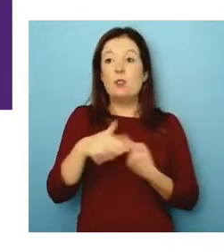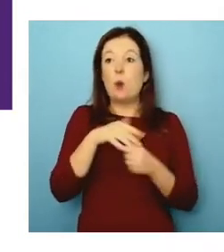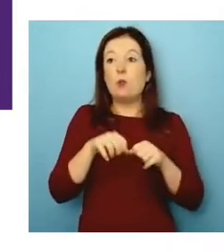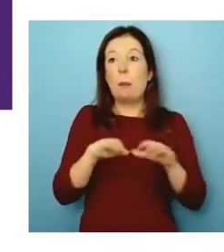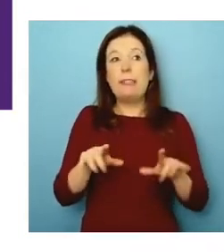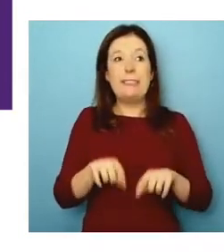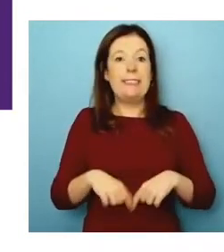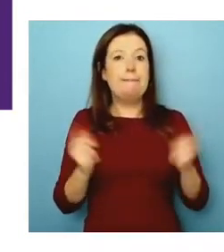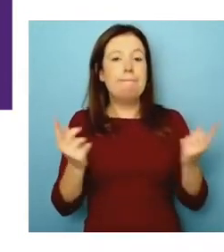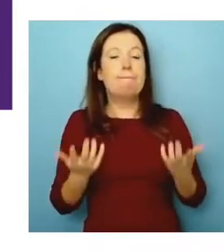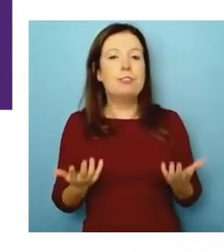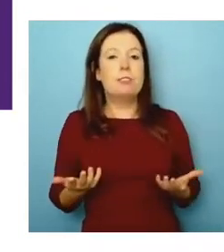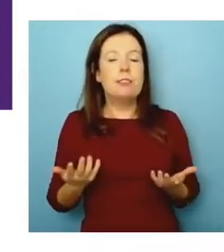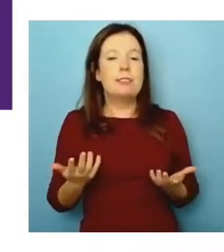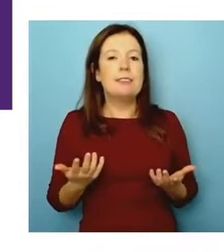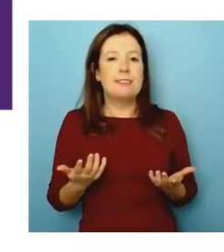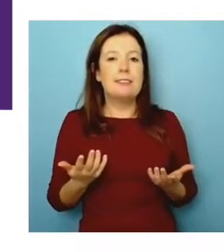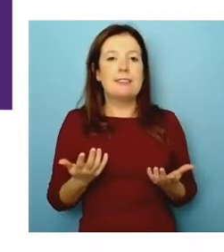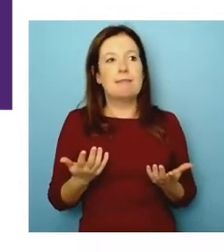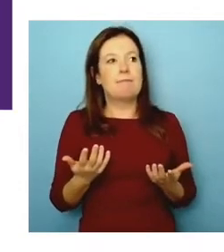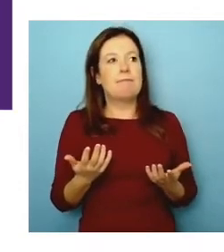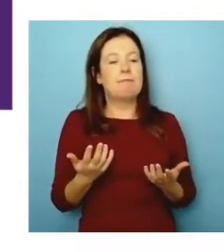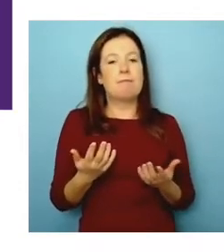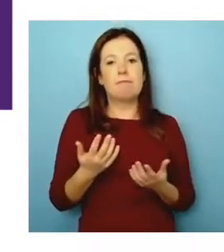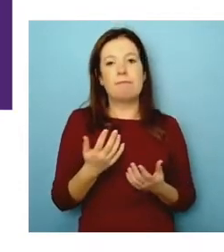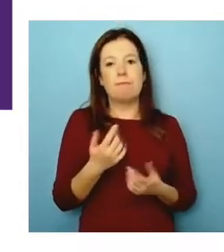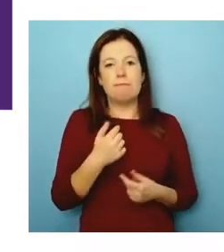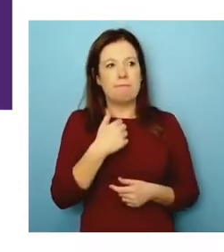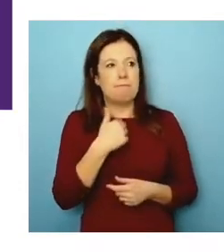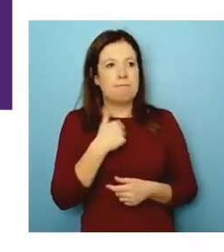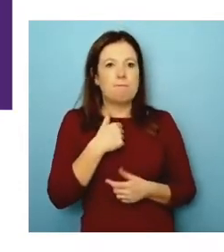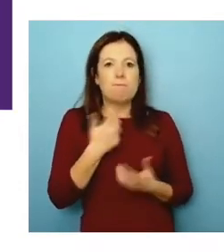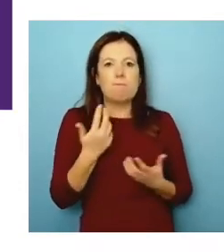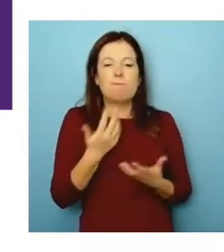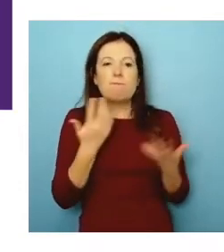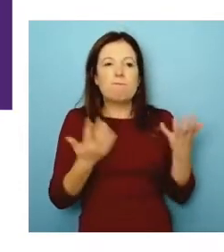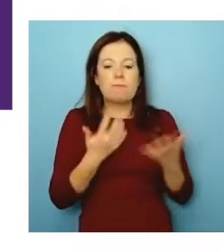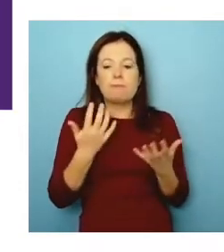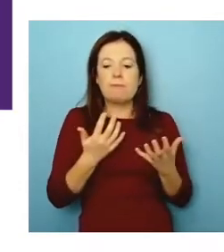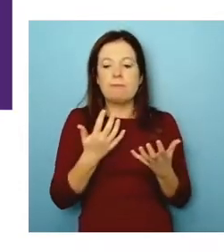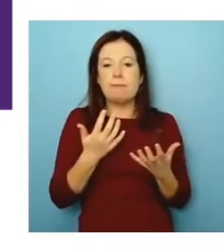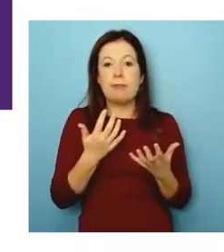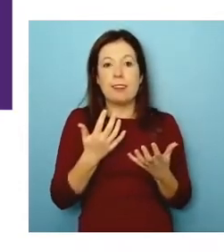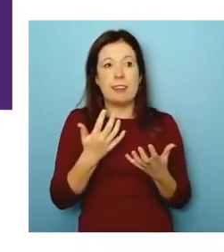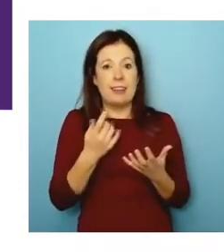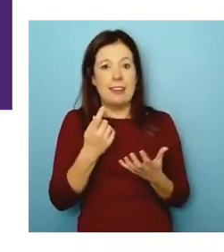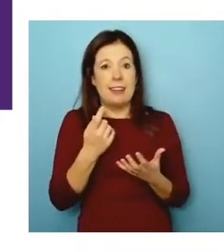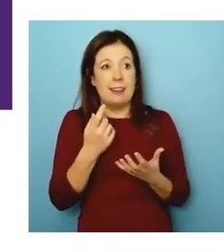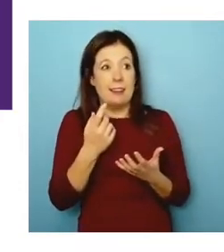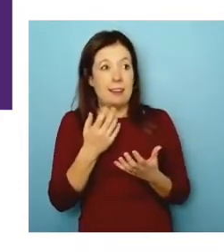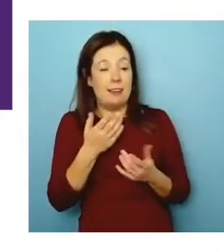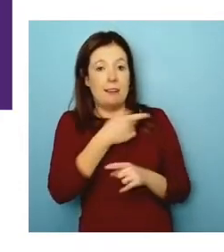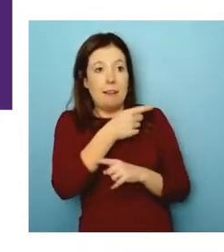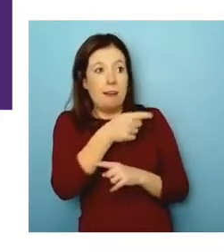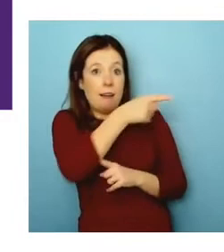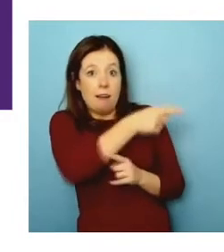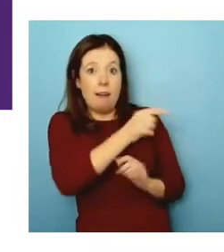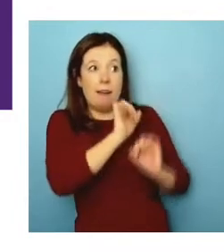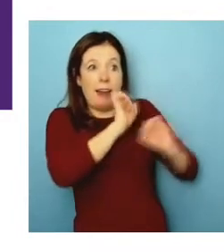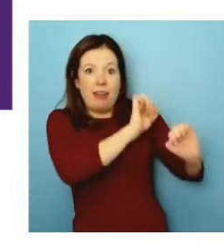But it's really interesting to see this idea of having to, to kind of point at the success factors they recognize as success.